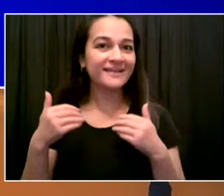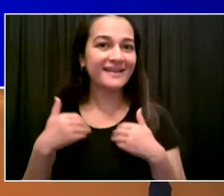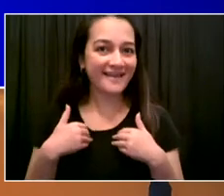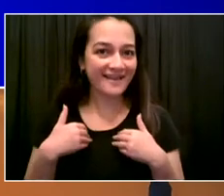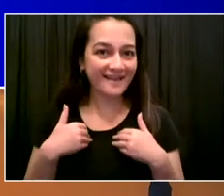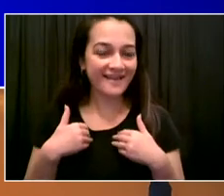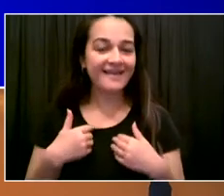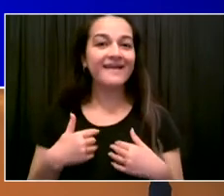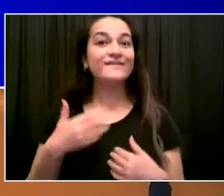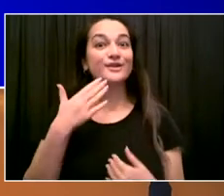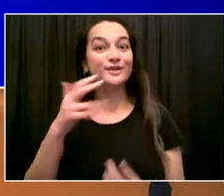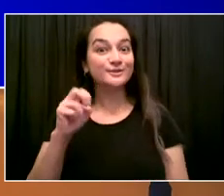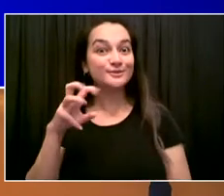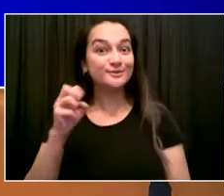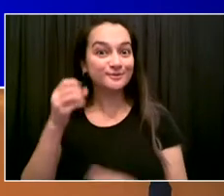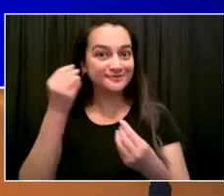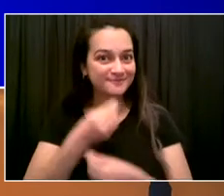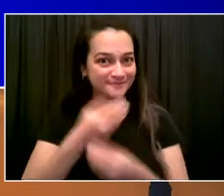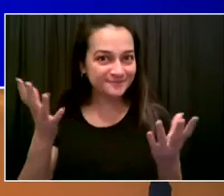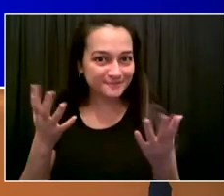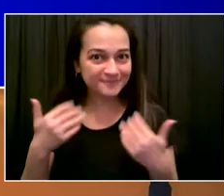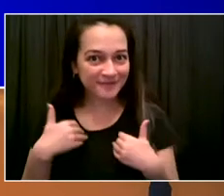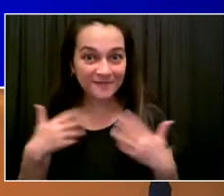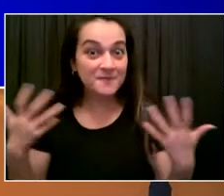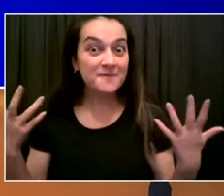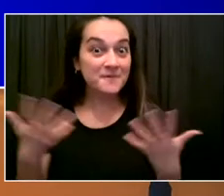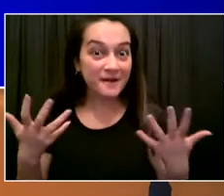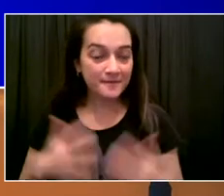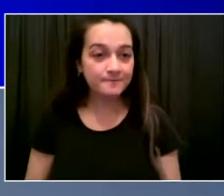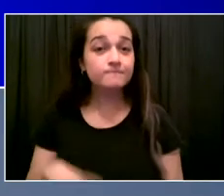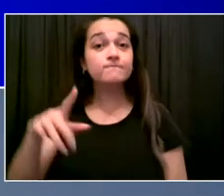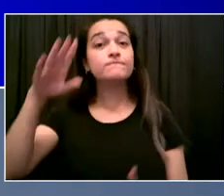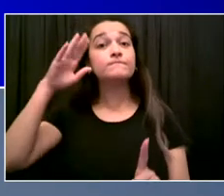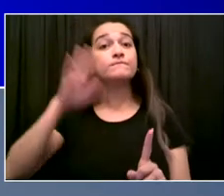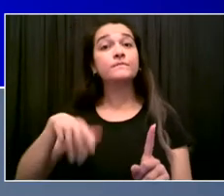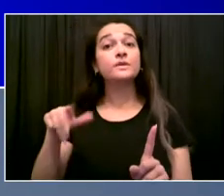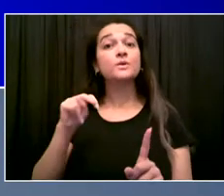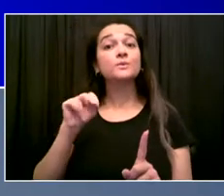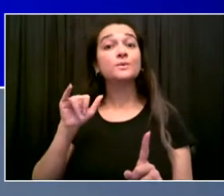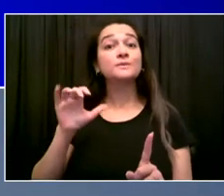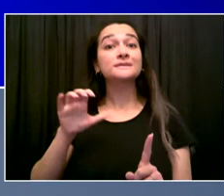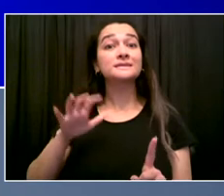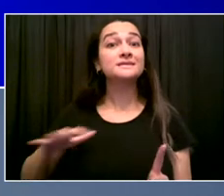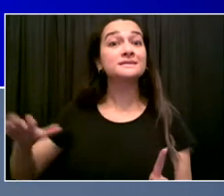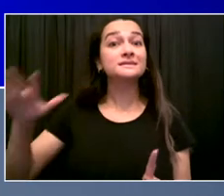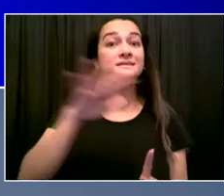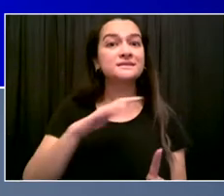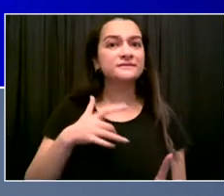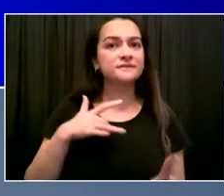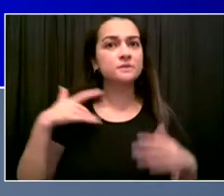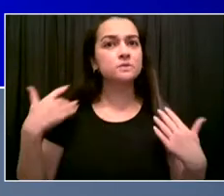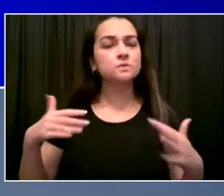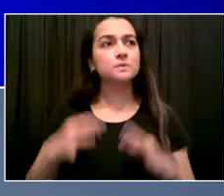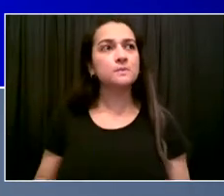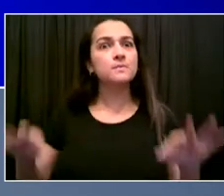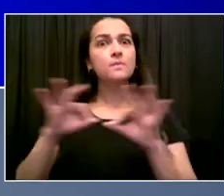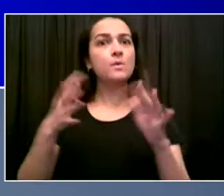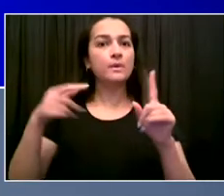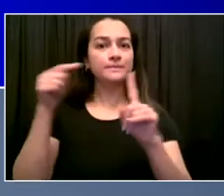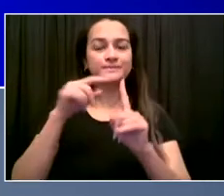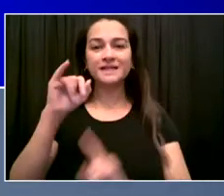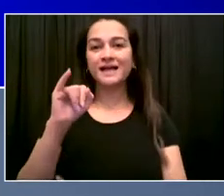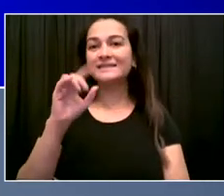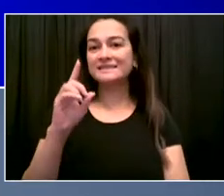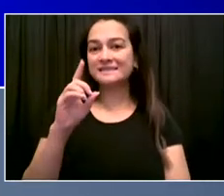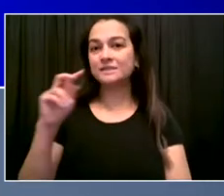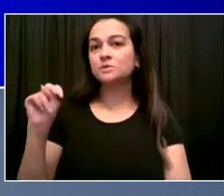because it's made such a big difference in their lives. IDNYC. This is an amazing story of